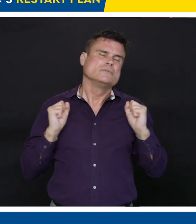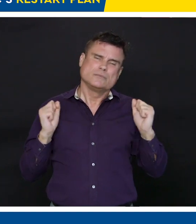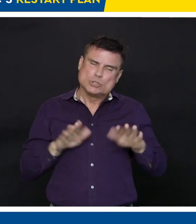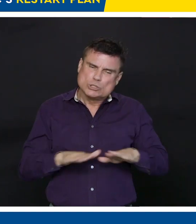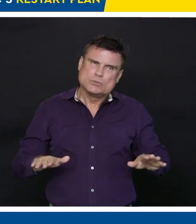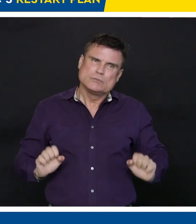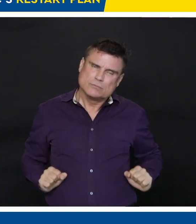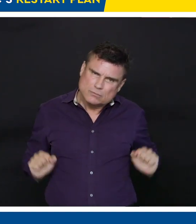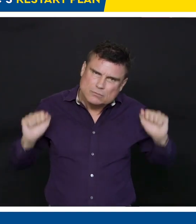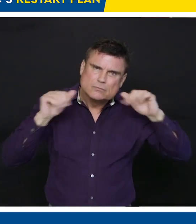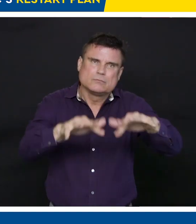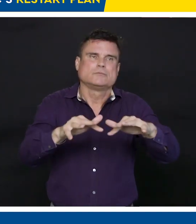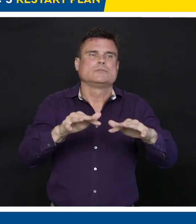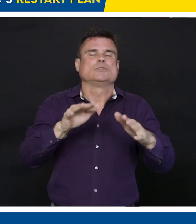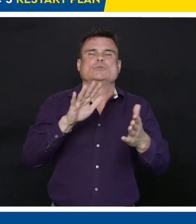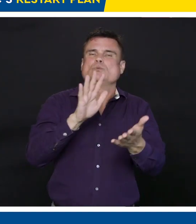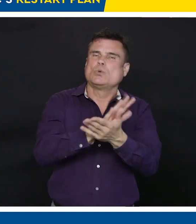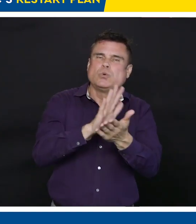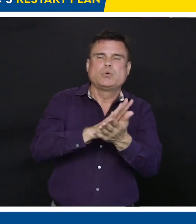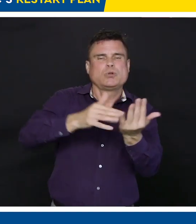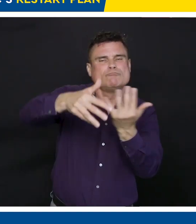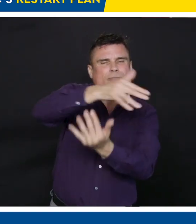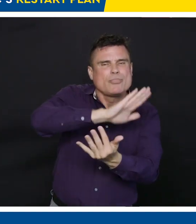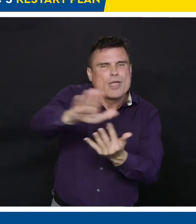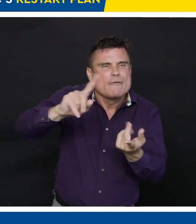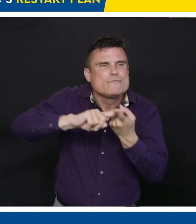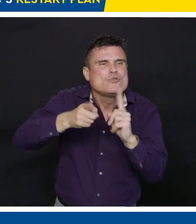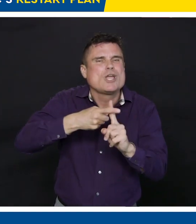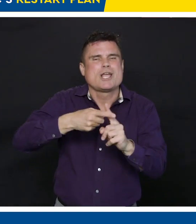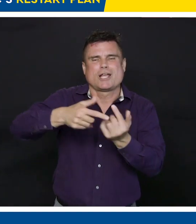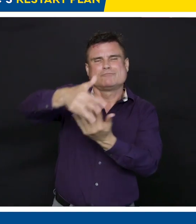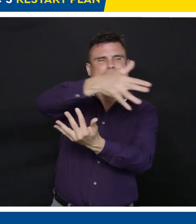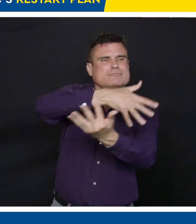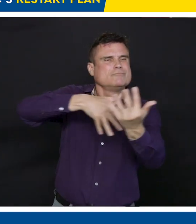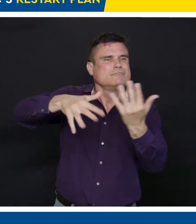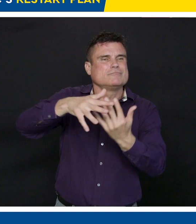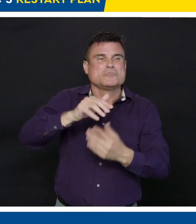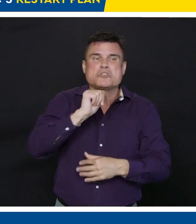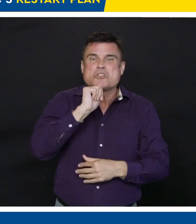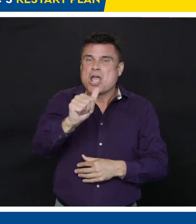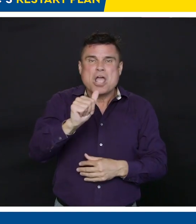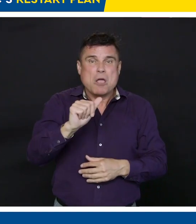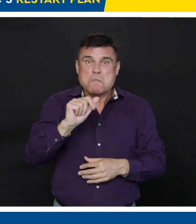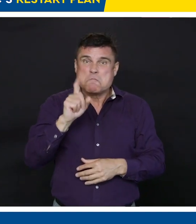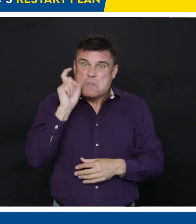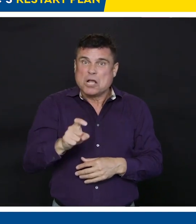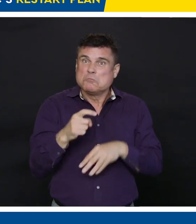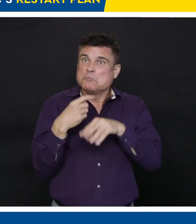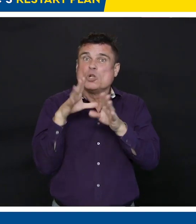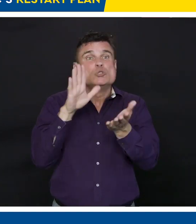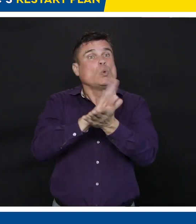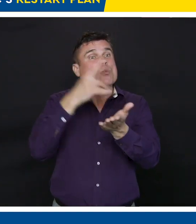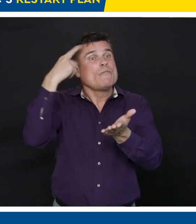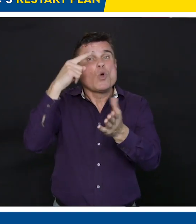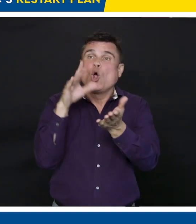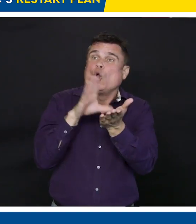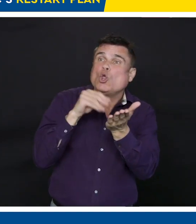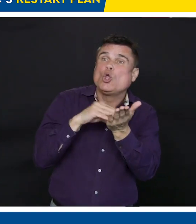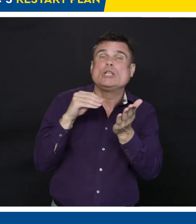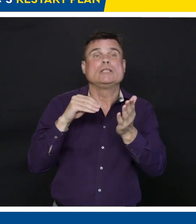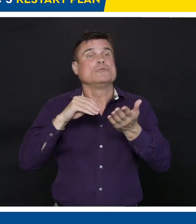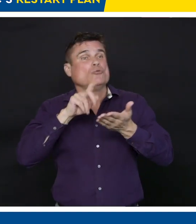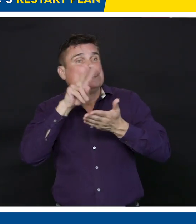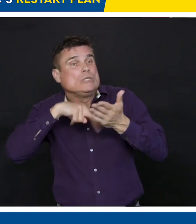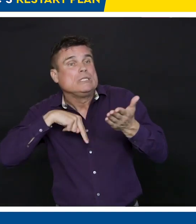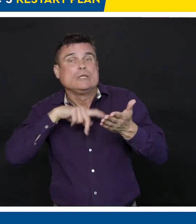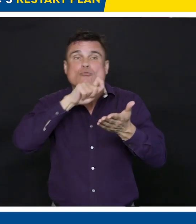just how to read, how to write, and how to count, but also how to interact with other people. This brings up the issue I raised earlier